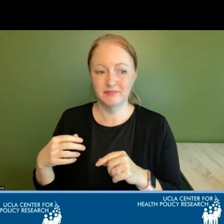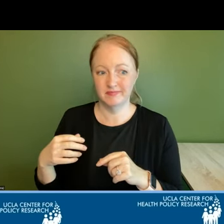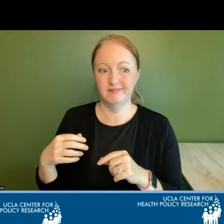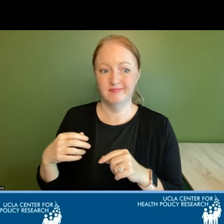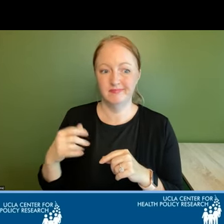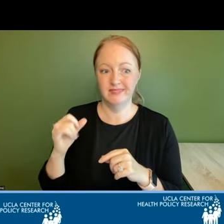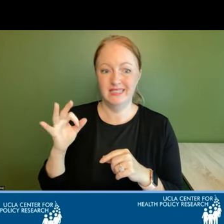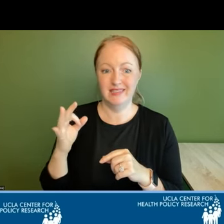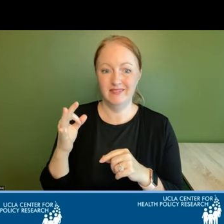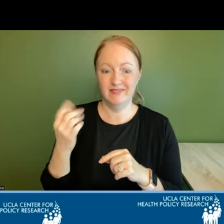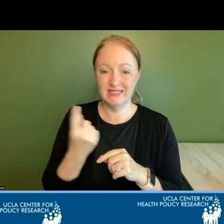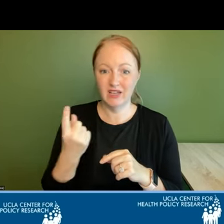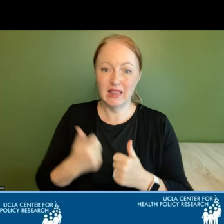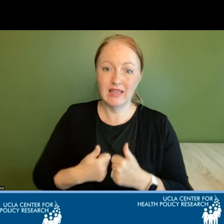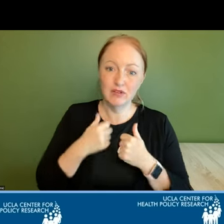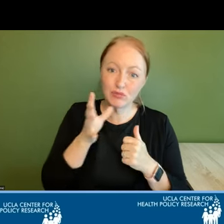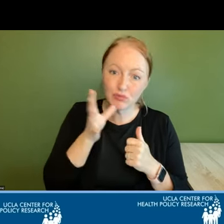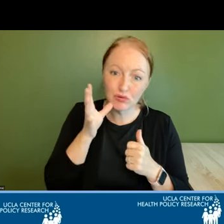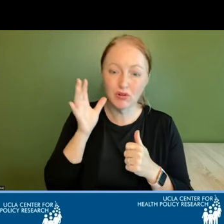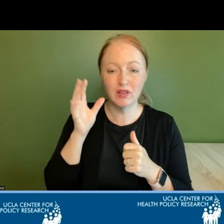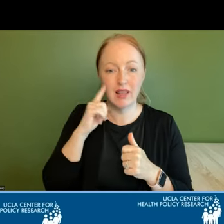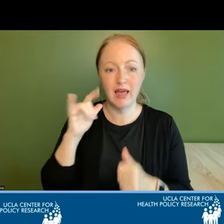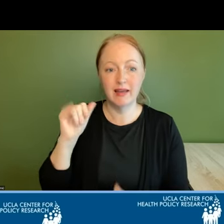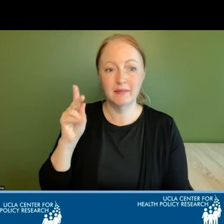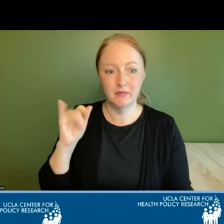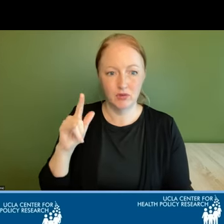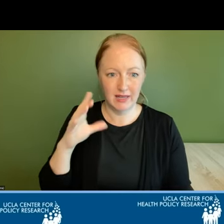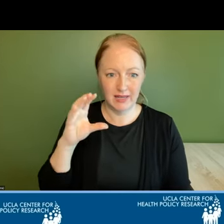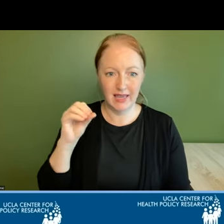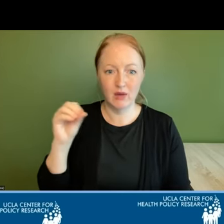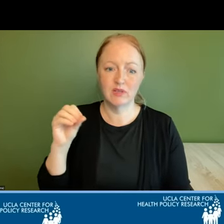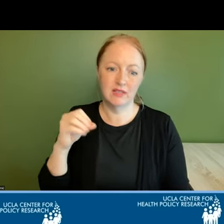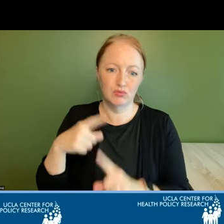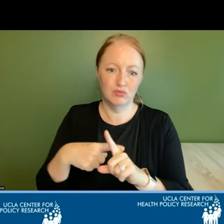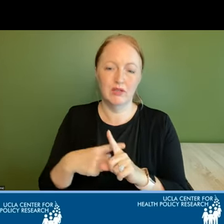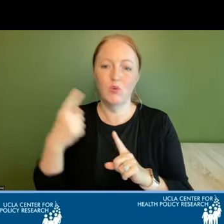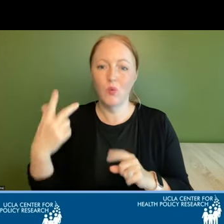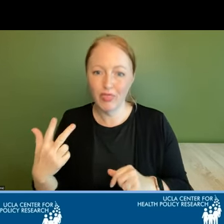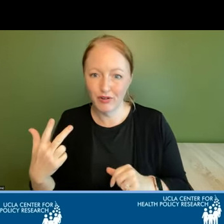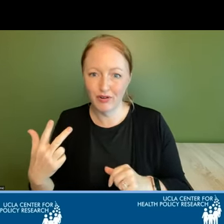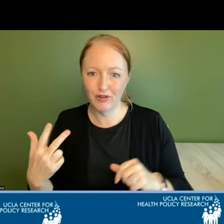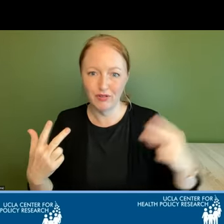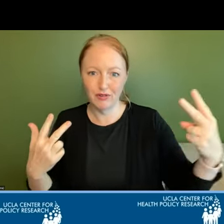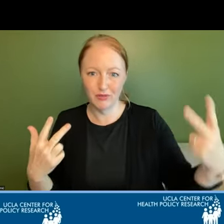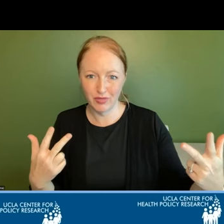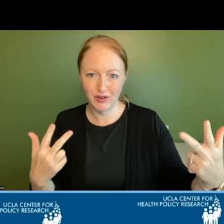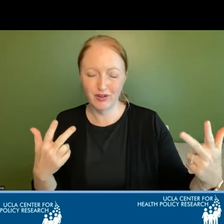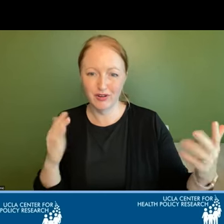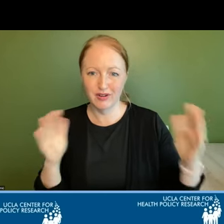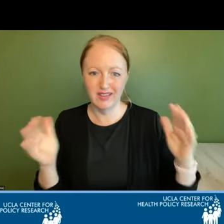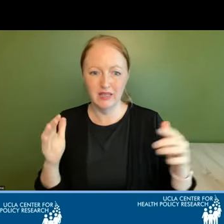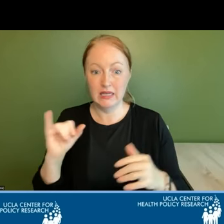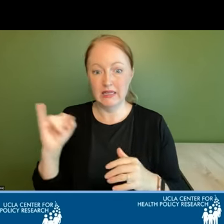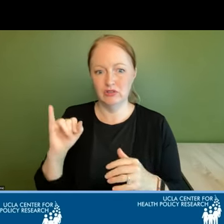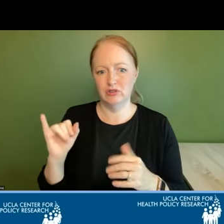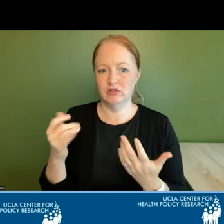single elder is living in a rural area such as an imperial county rent takes up one-third of their budget and health care nearly